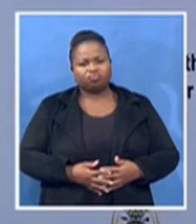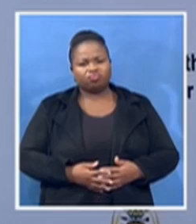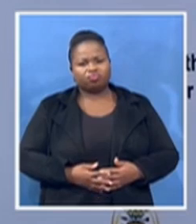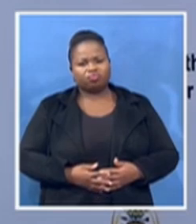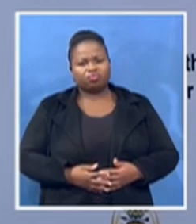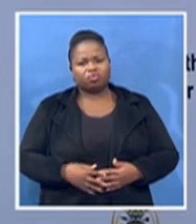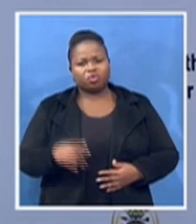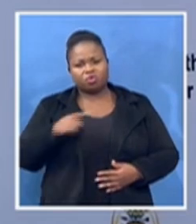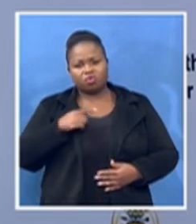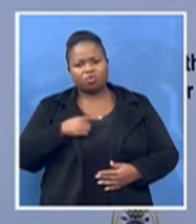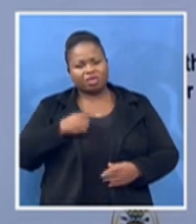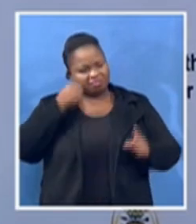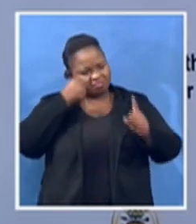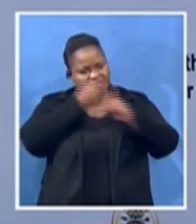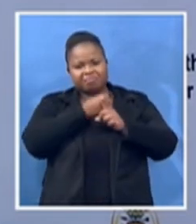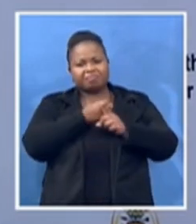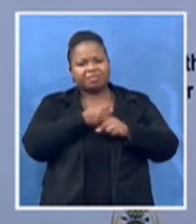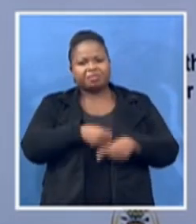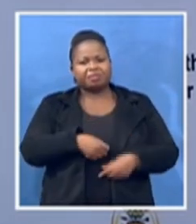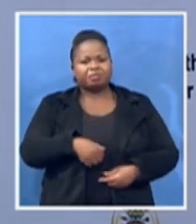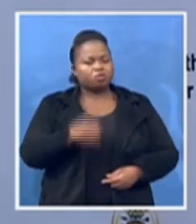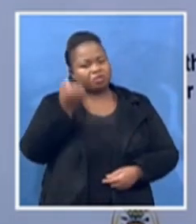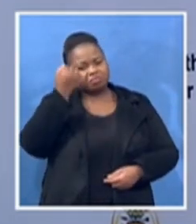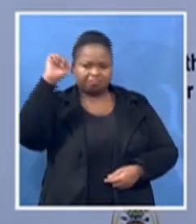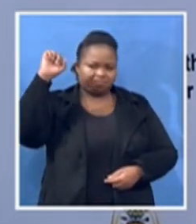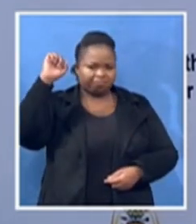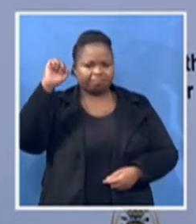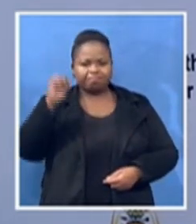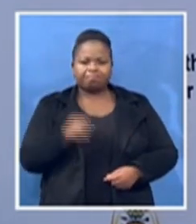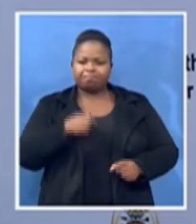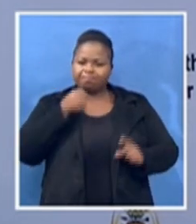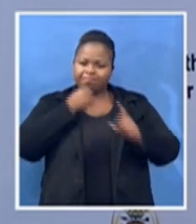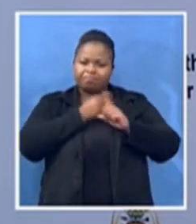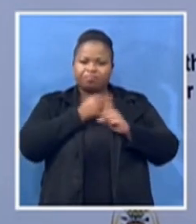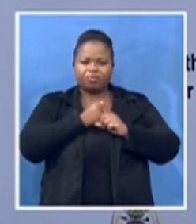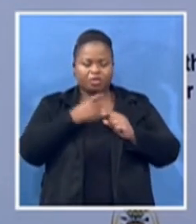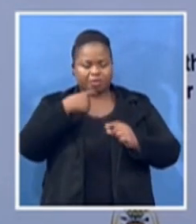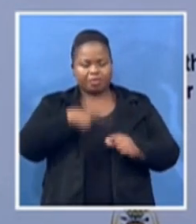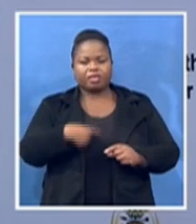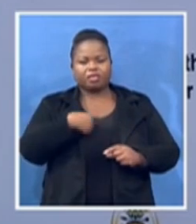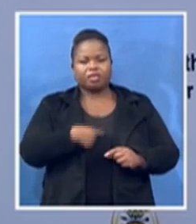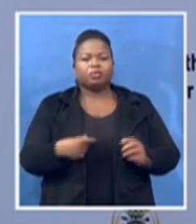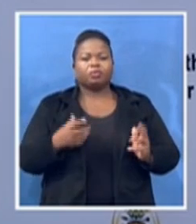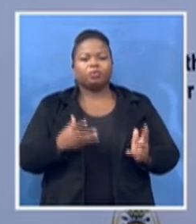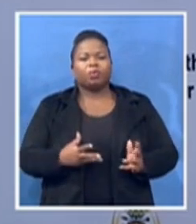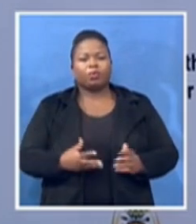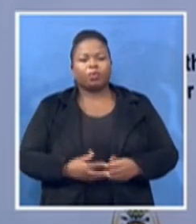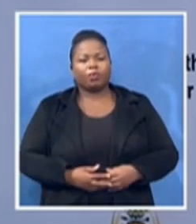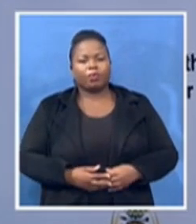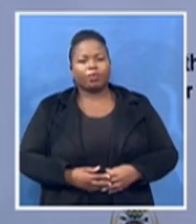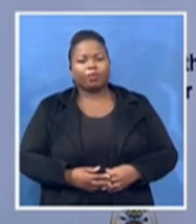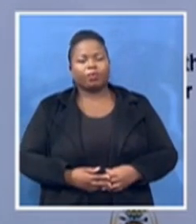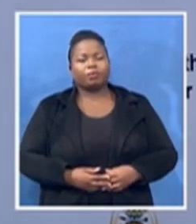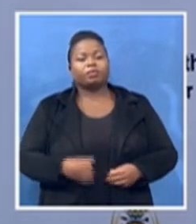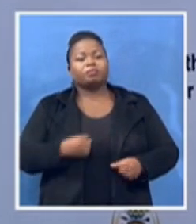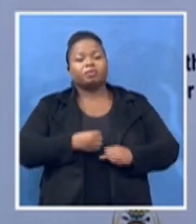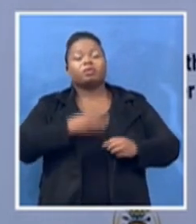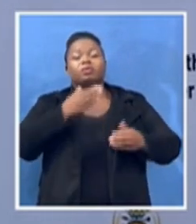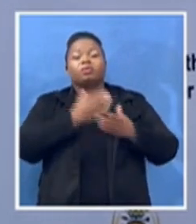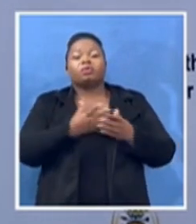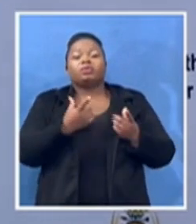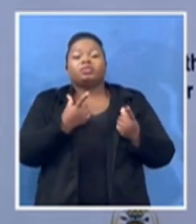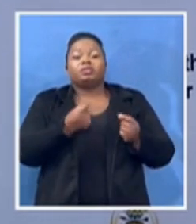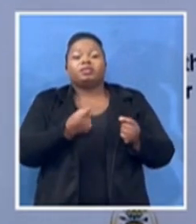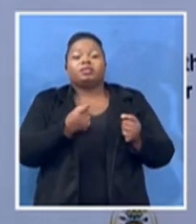And she ensured that she does that because she lived